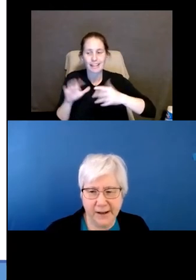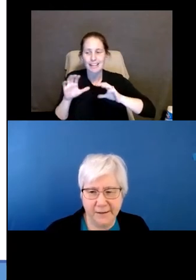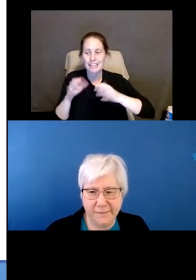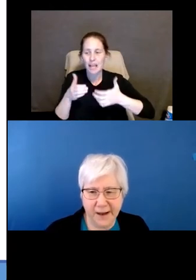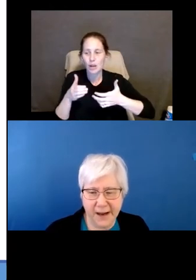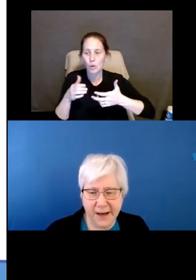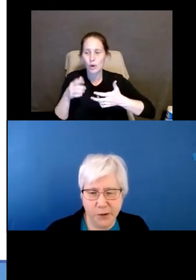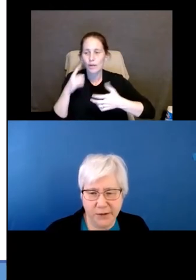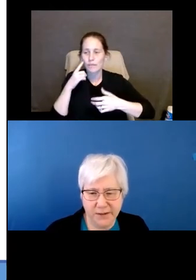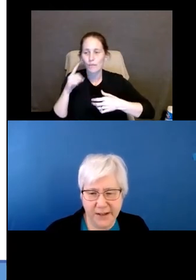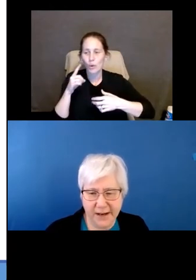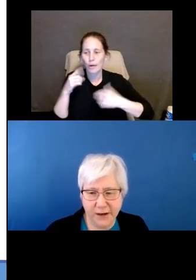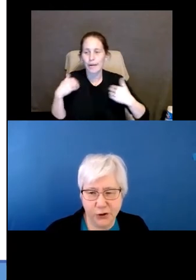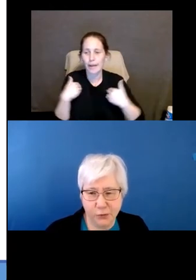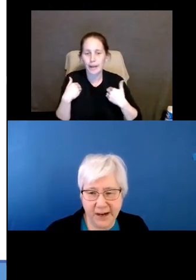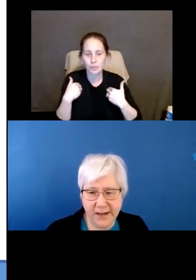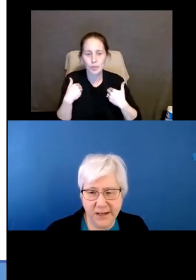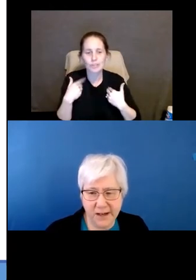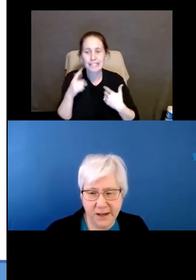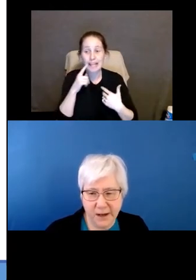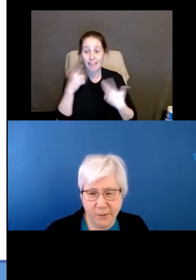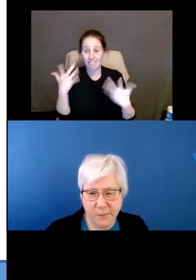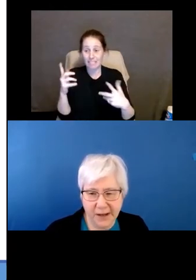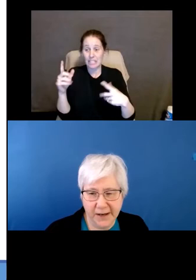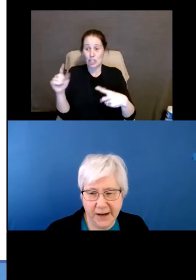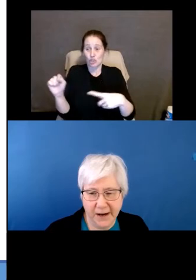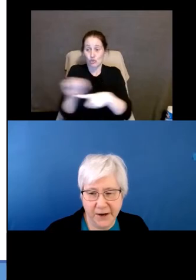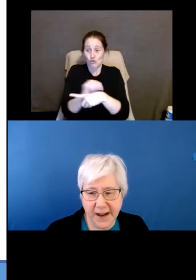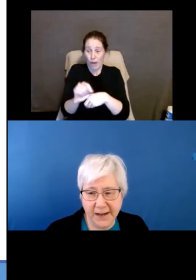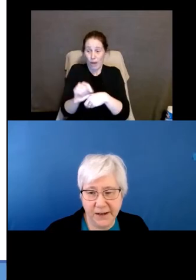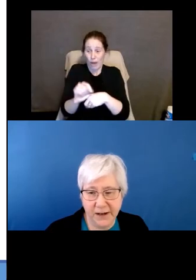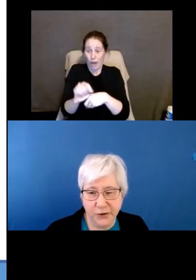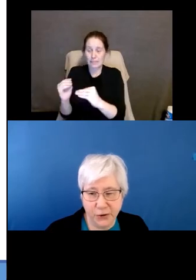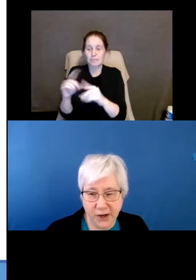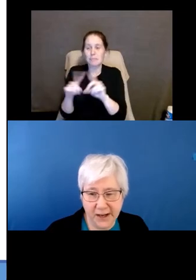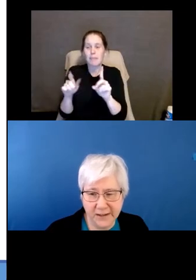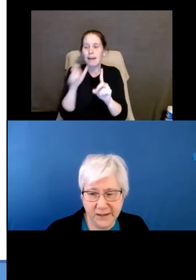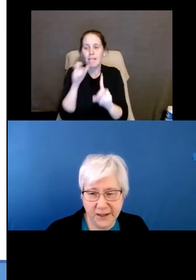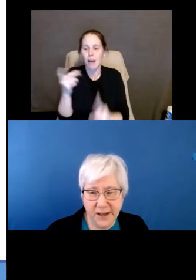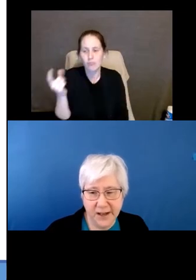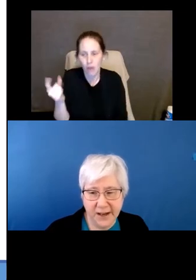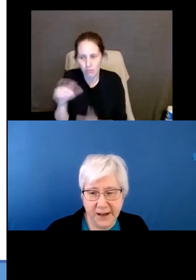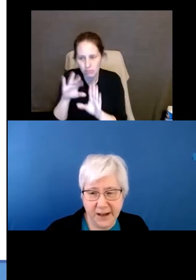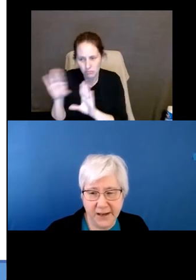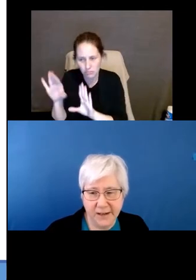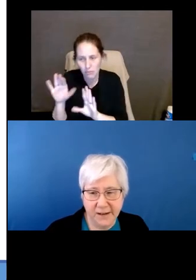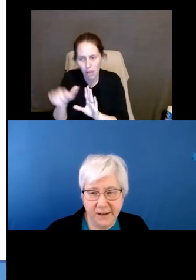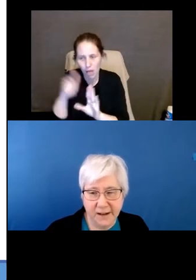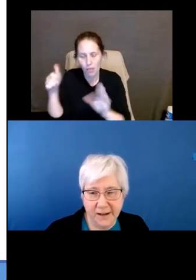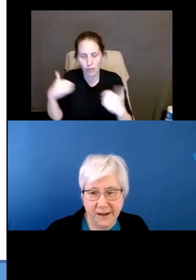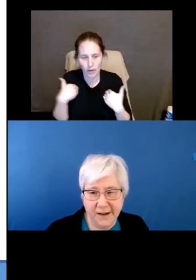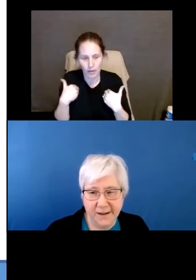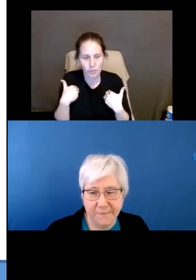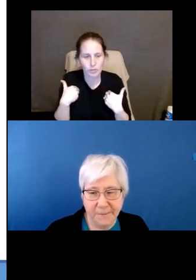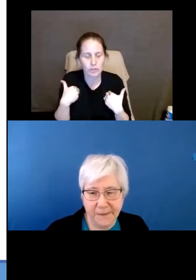of animals that are trained but are not dogs, and